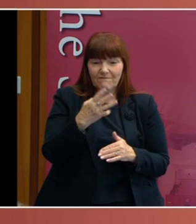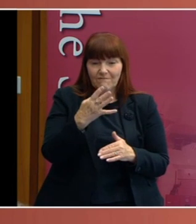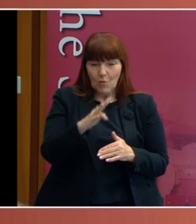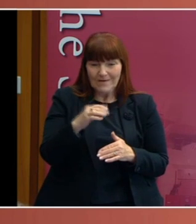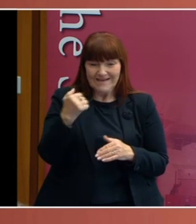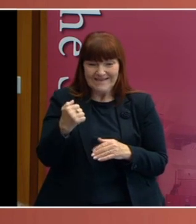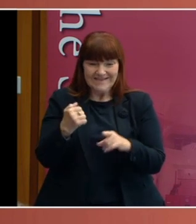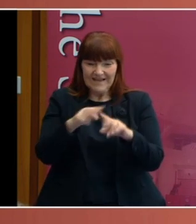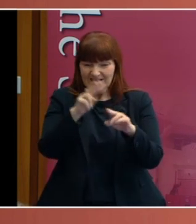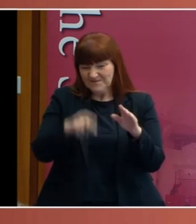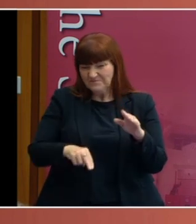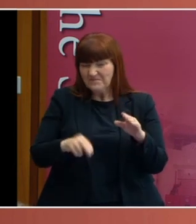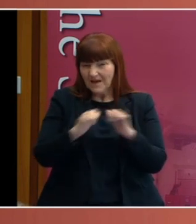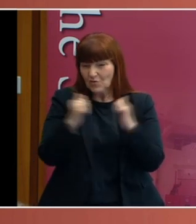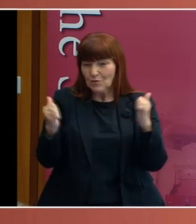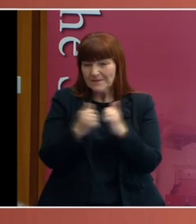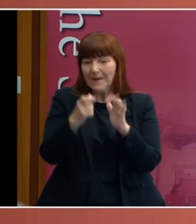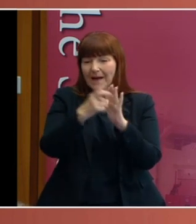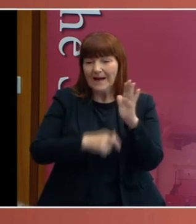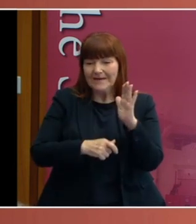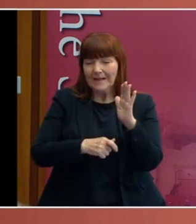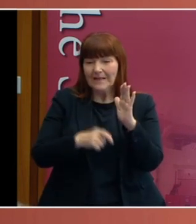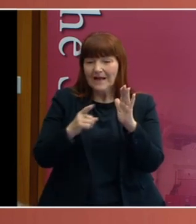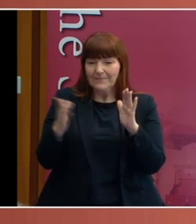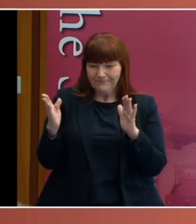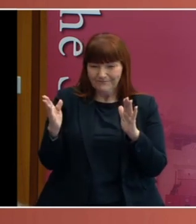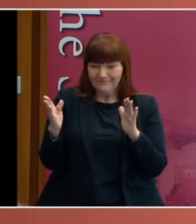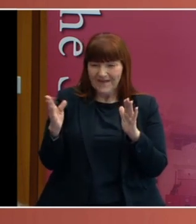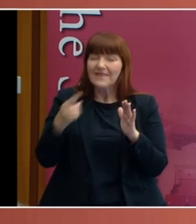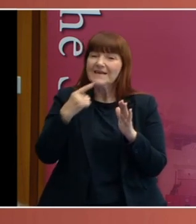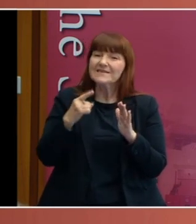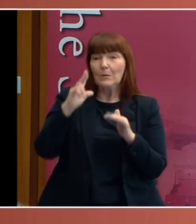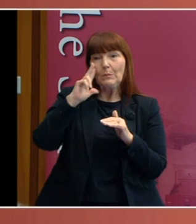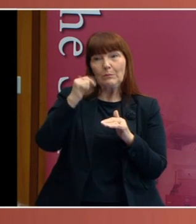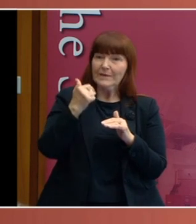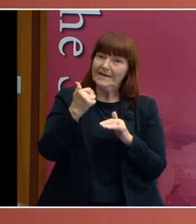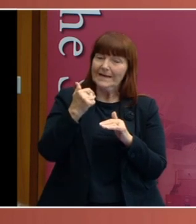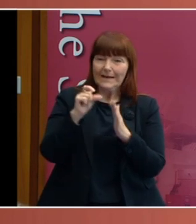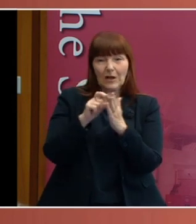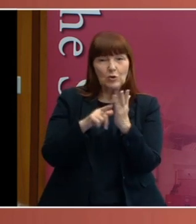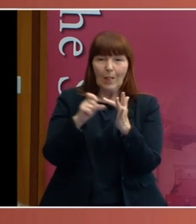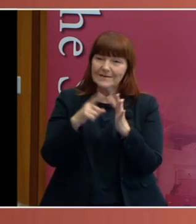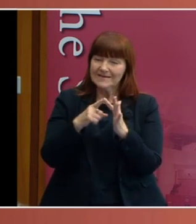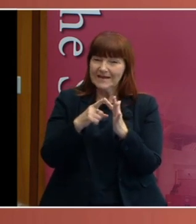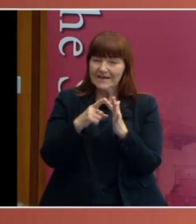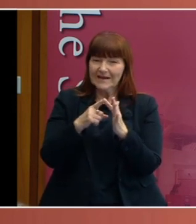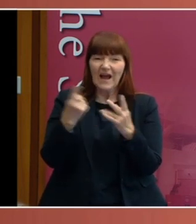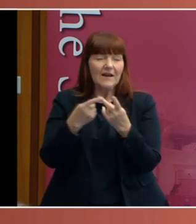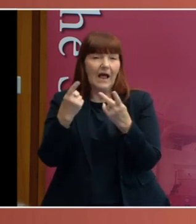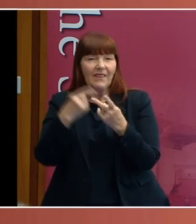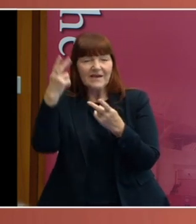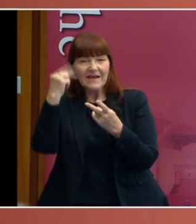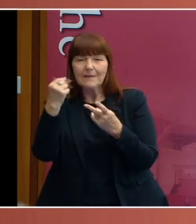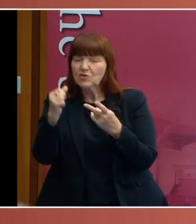clipping there, you probably can't read it, but they referred to her as Pretty Dulcie. Under one of her other names, she